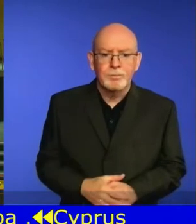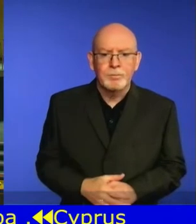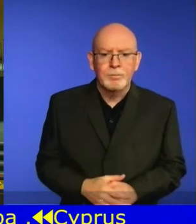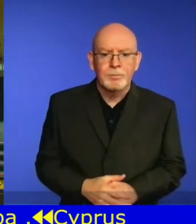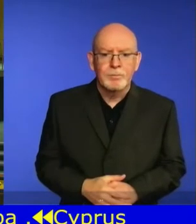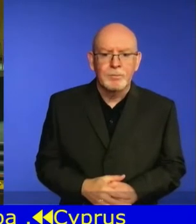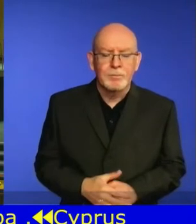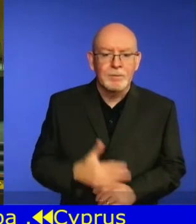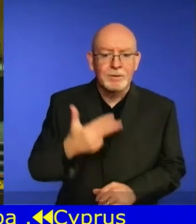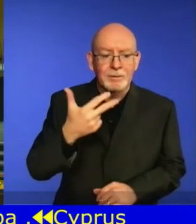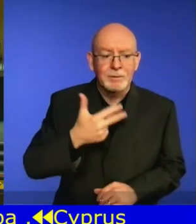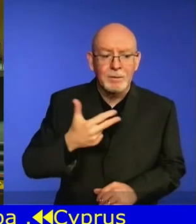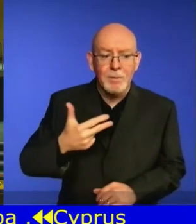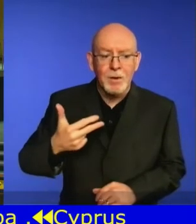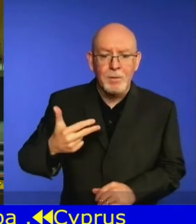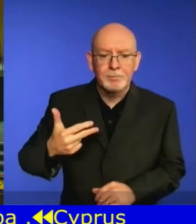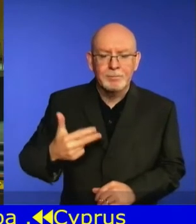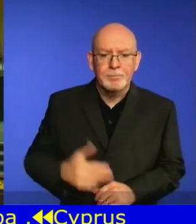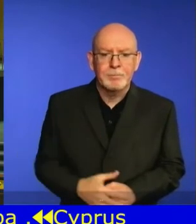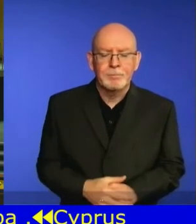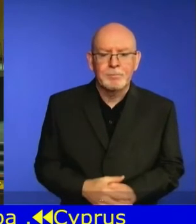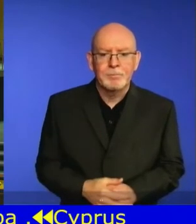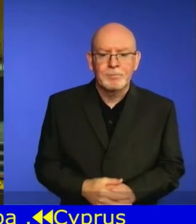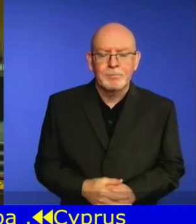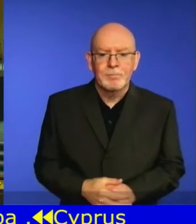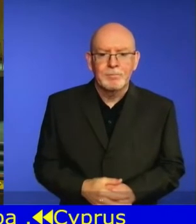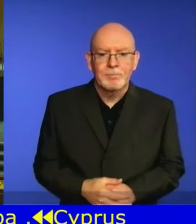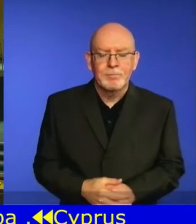Denmark, Djibouti,